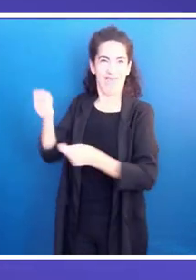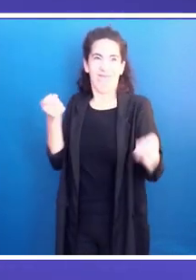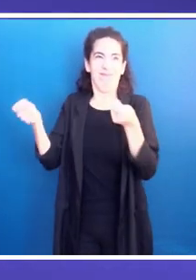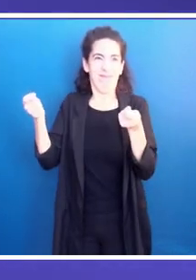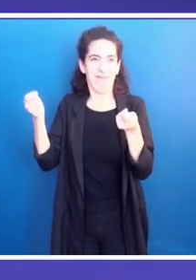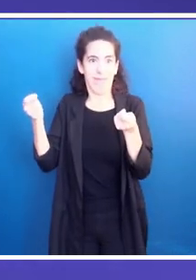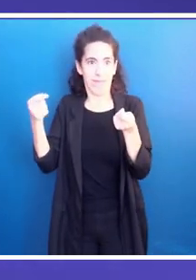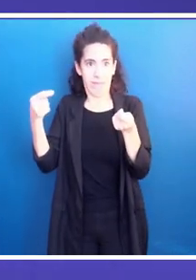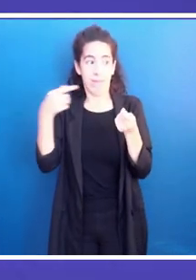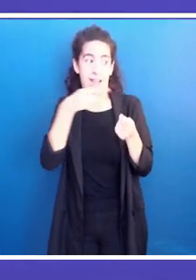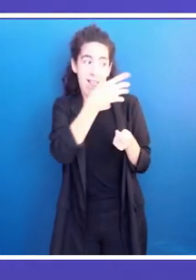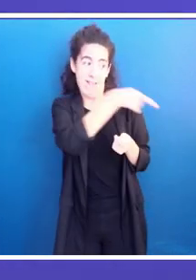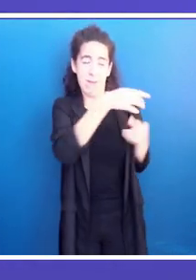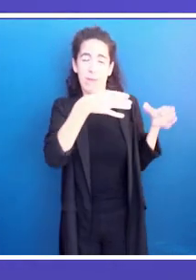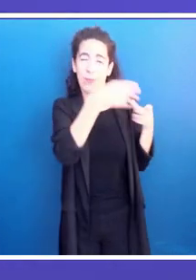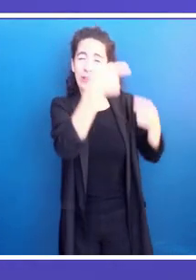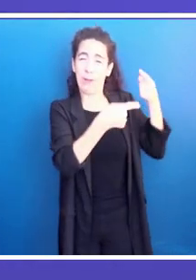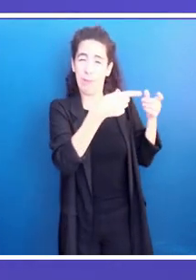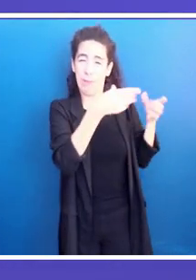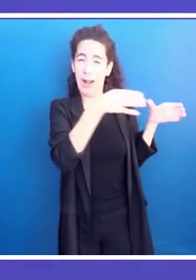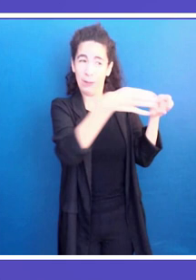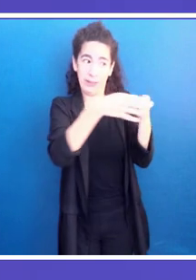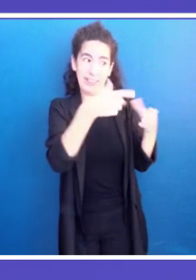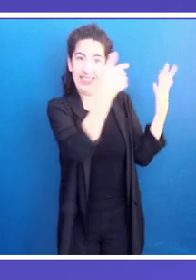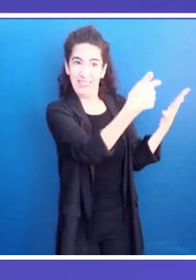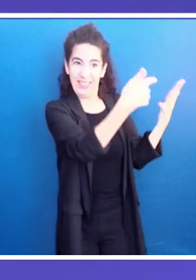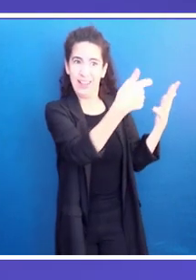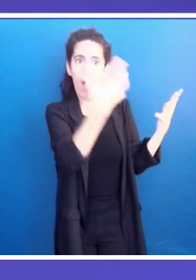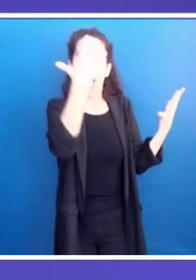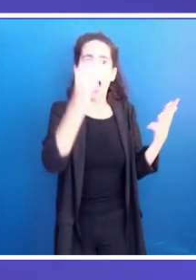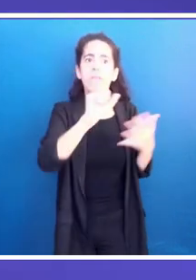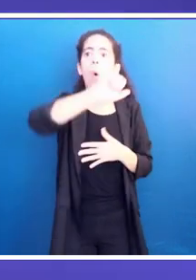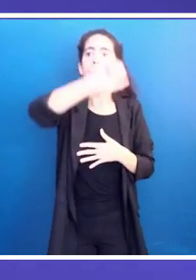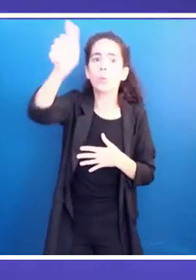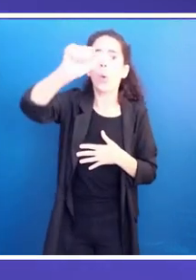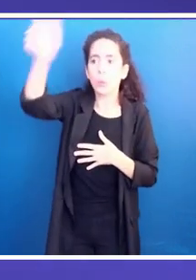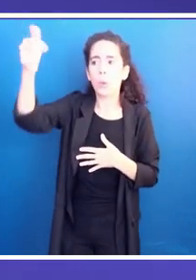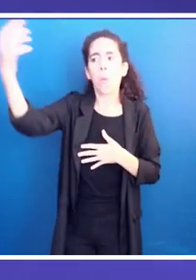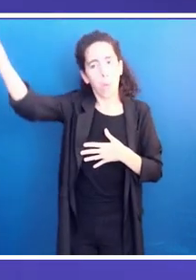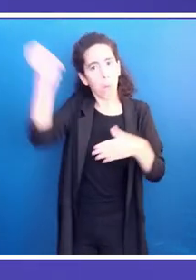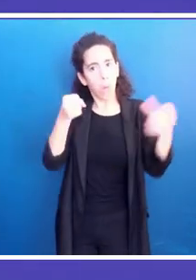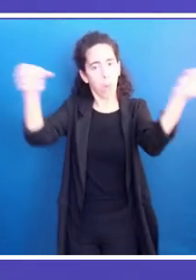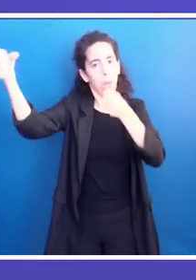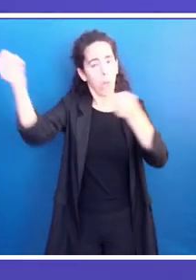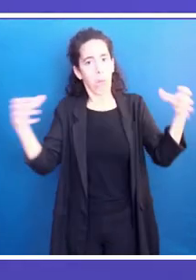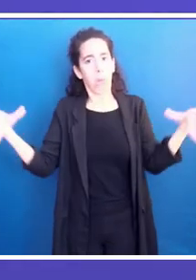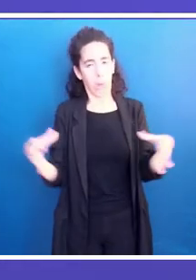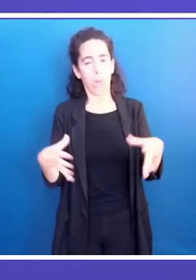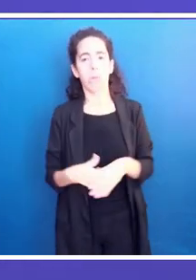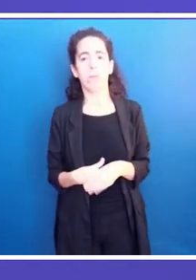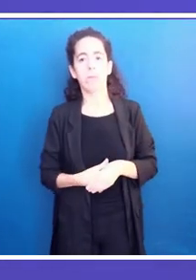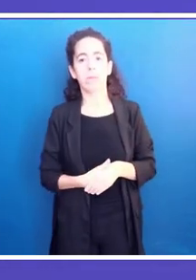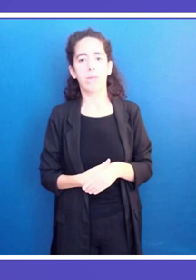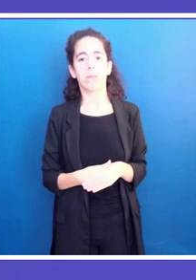It was also essential to have women as part of the different committees. We have 11 municipal